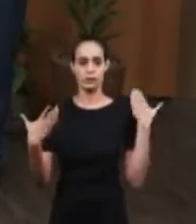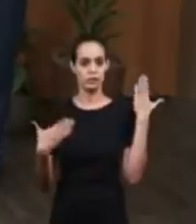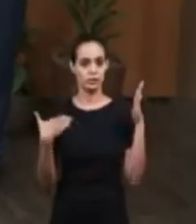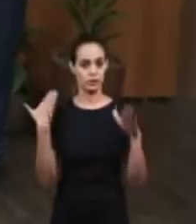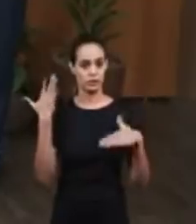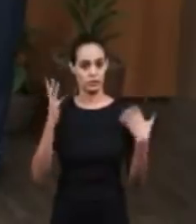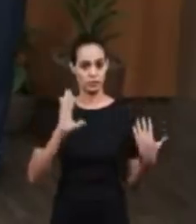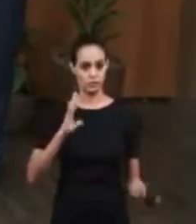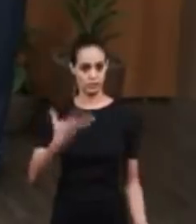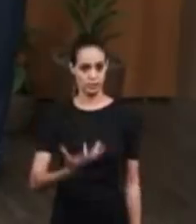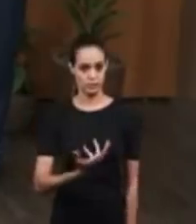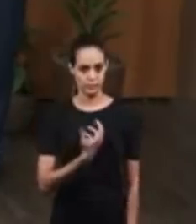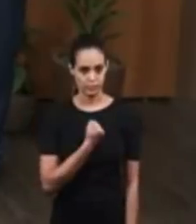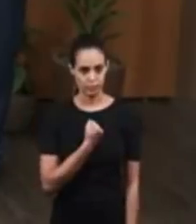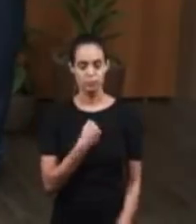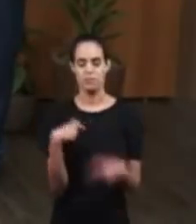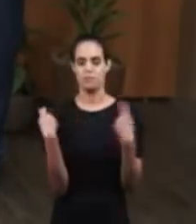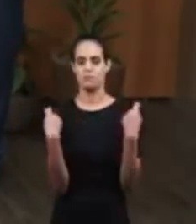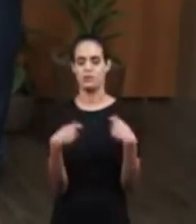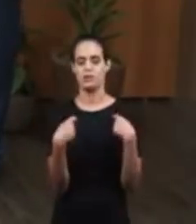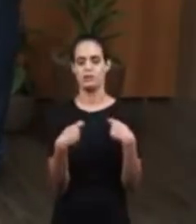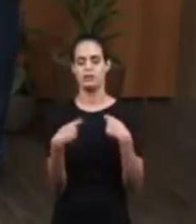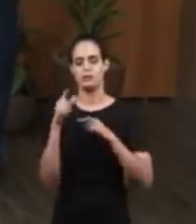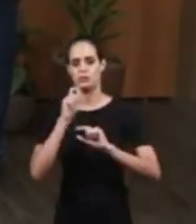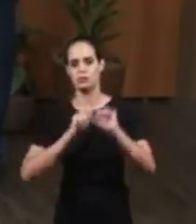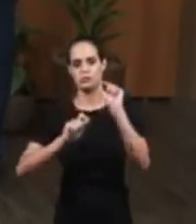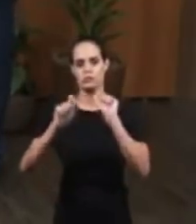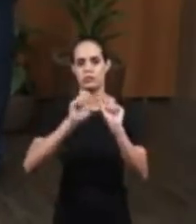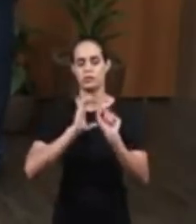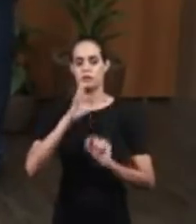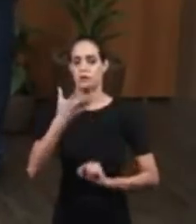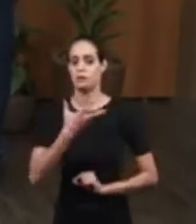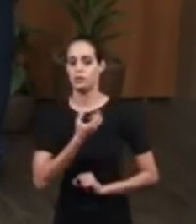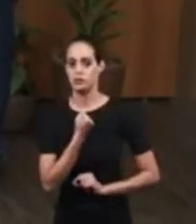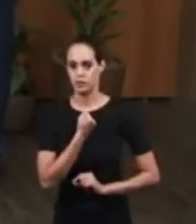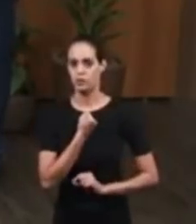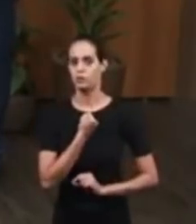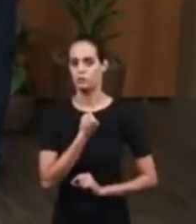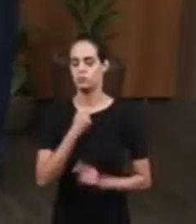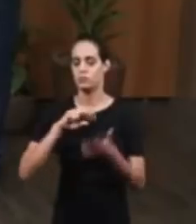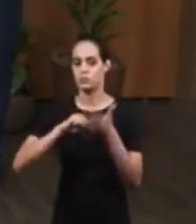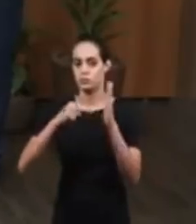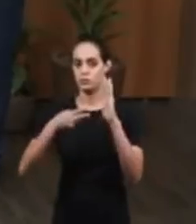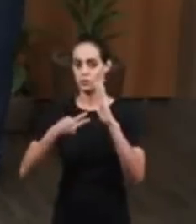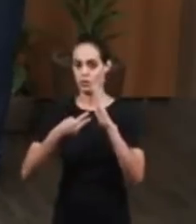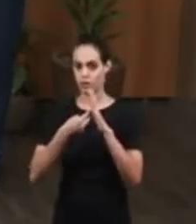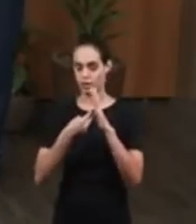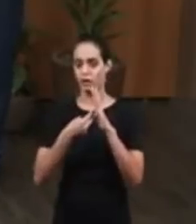he needs the redemption, which is symbolized by the silver.